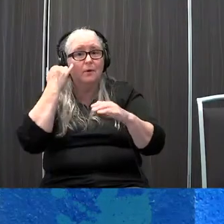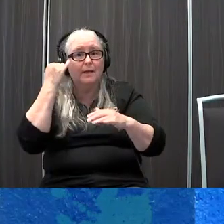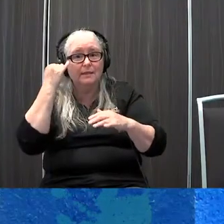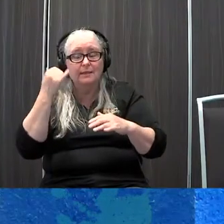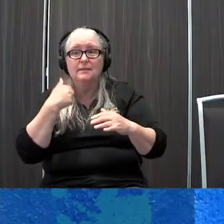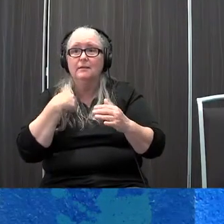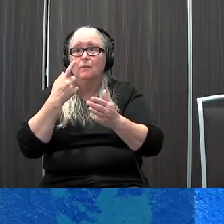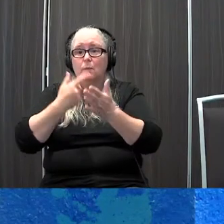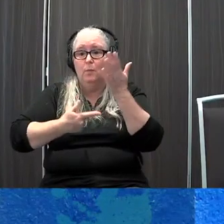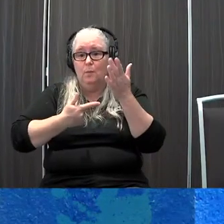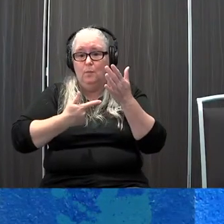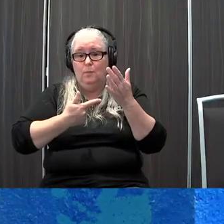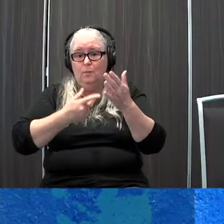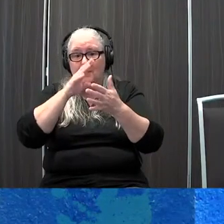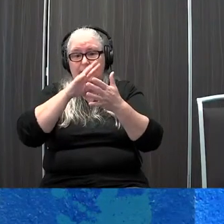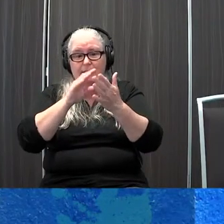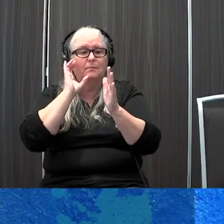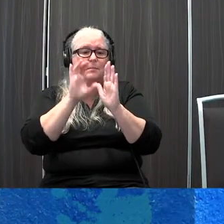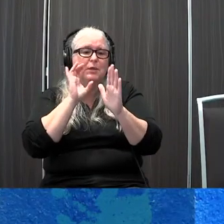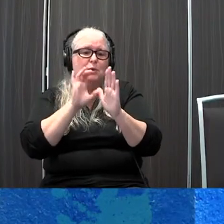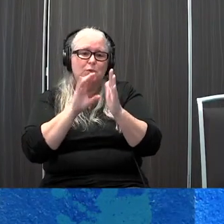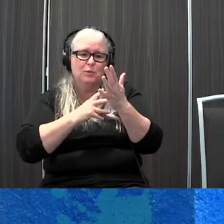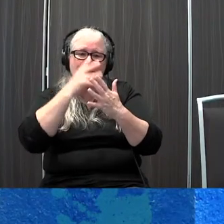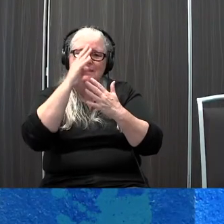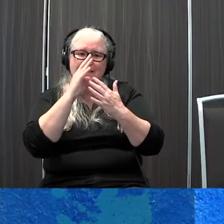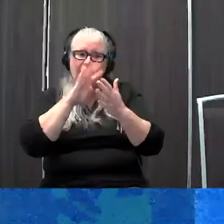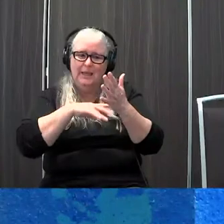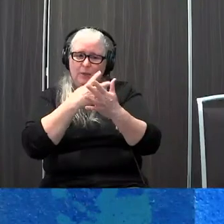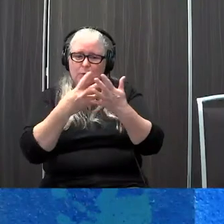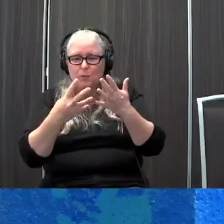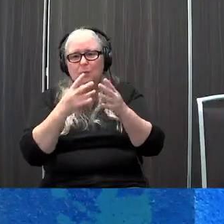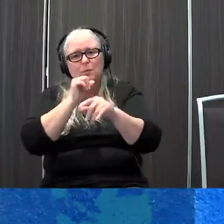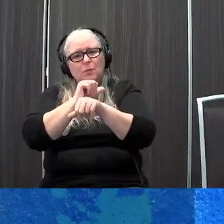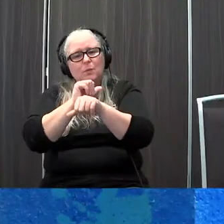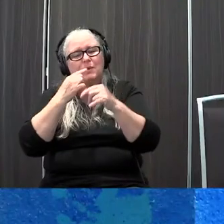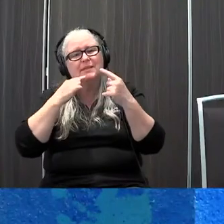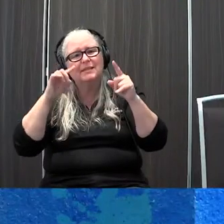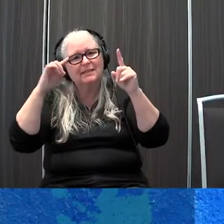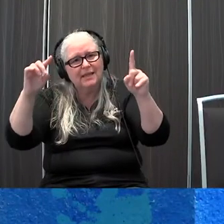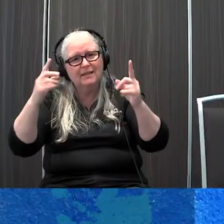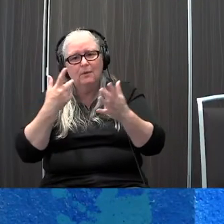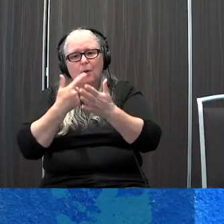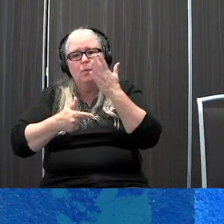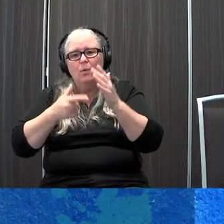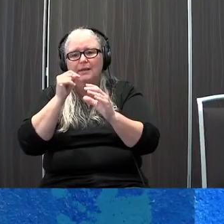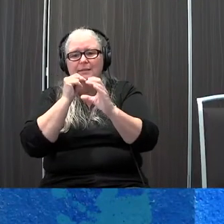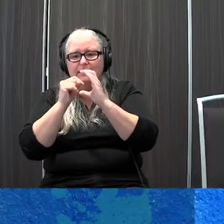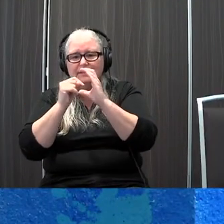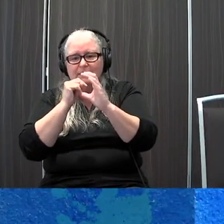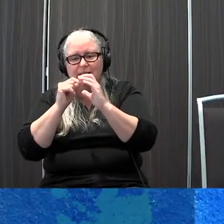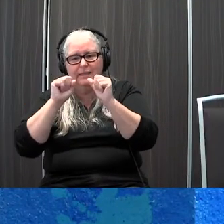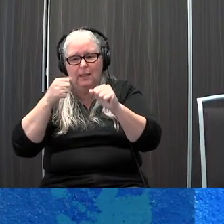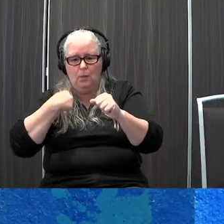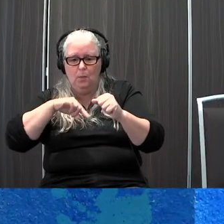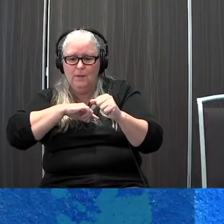worked with other children out there what total communication supports can we implement that